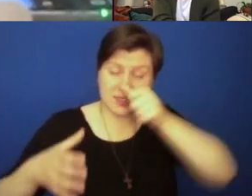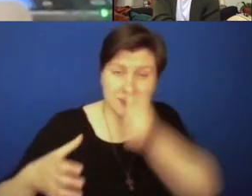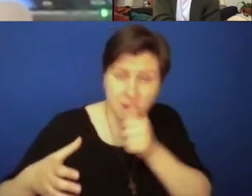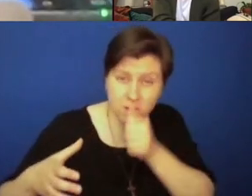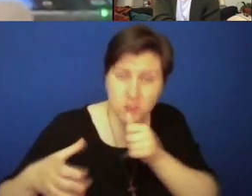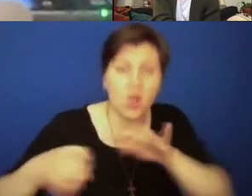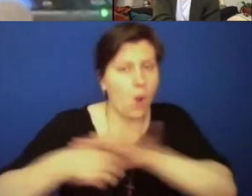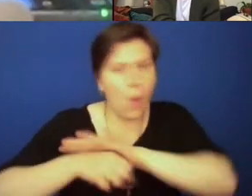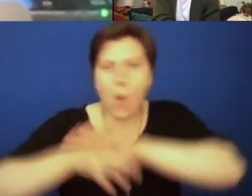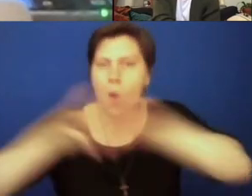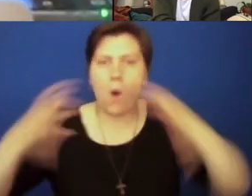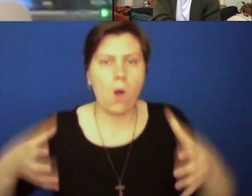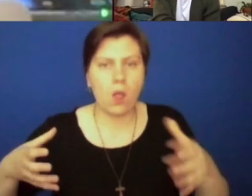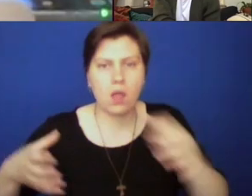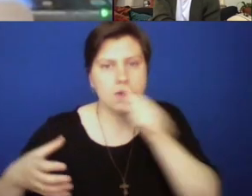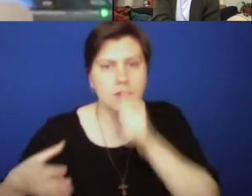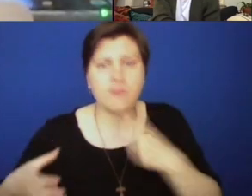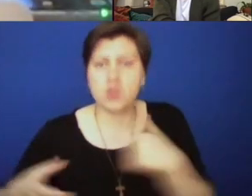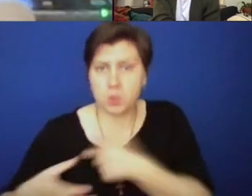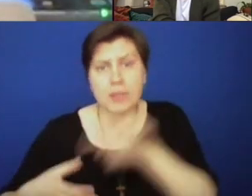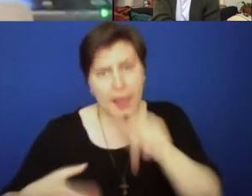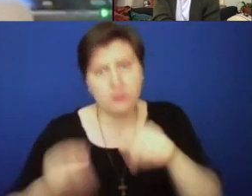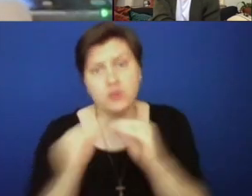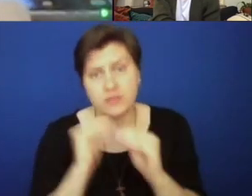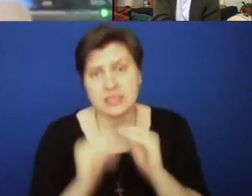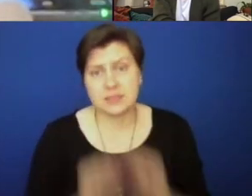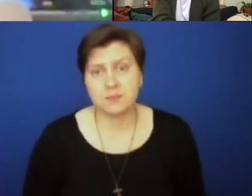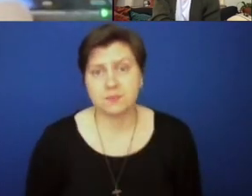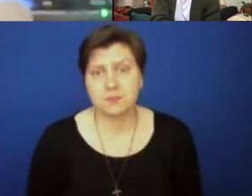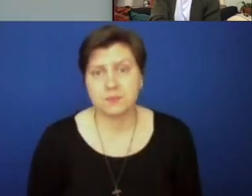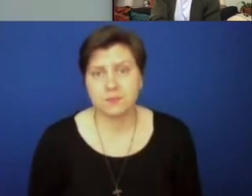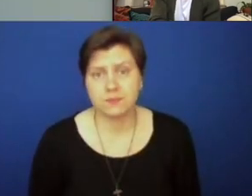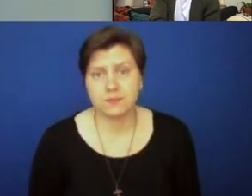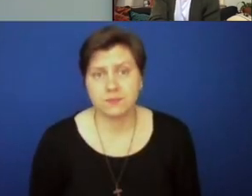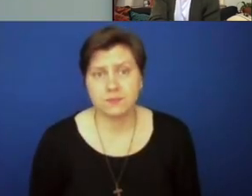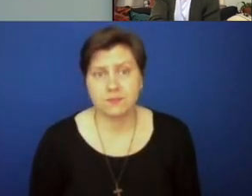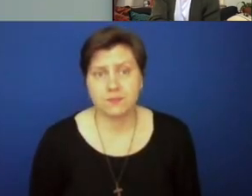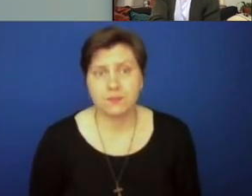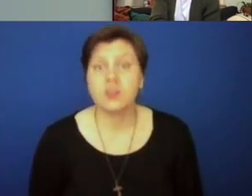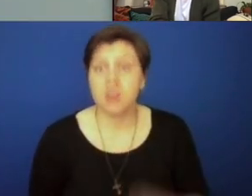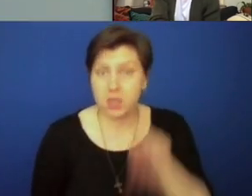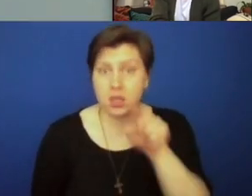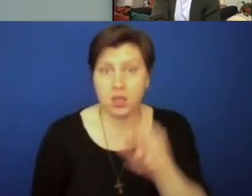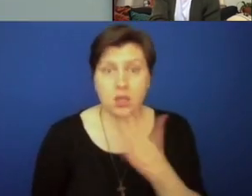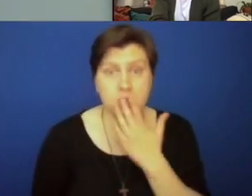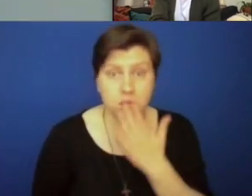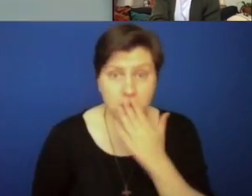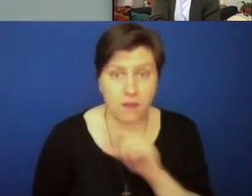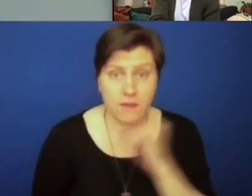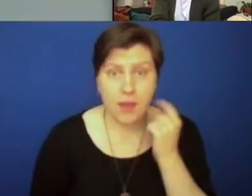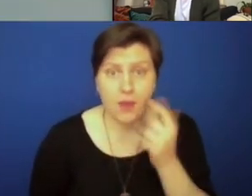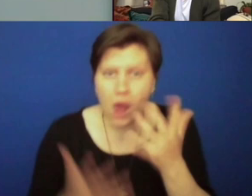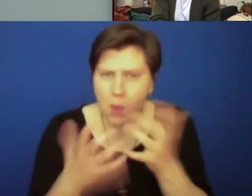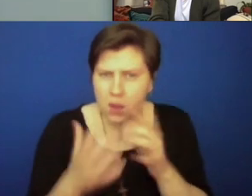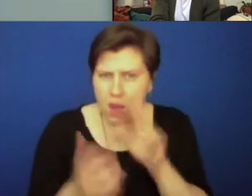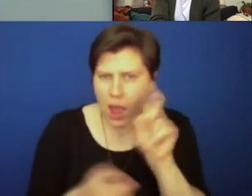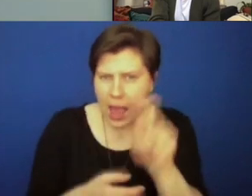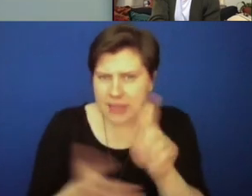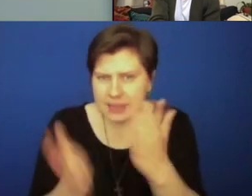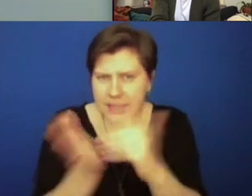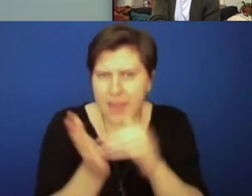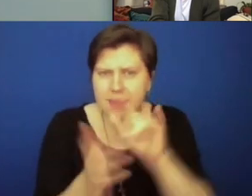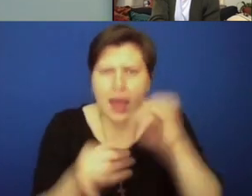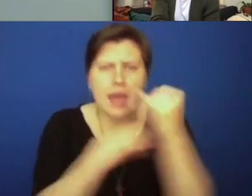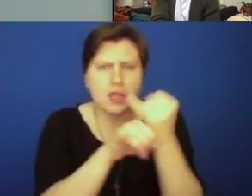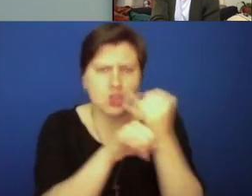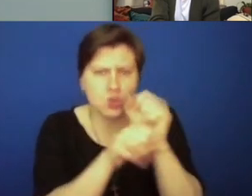body suffers, and we have to do something about that. Thank you. Father Boxy, I want to stay with you talking about the institutional